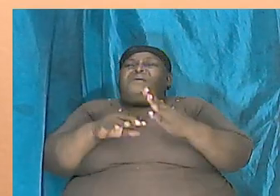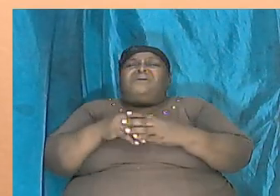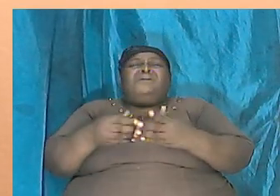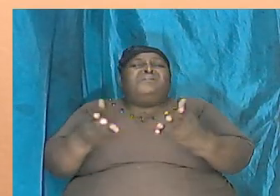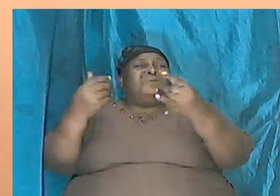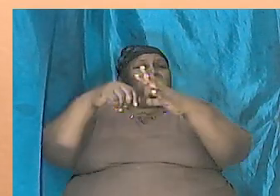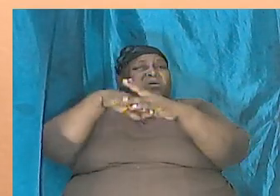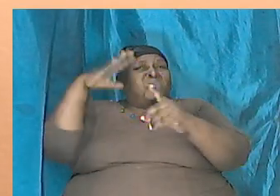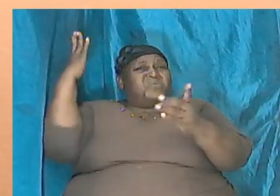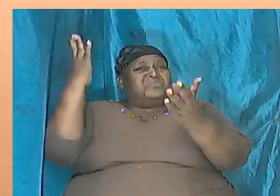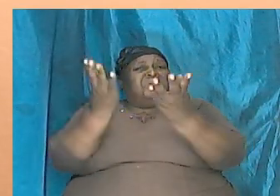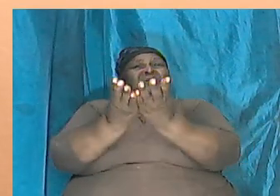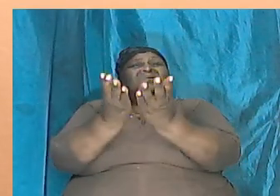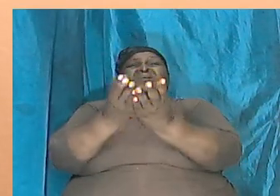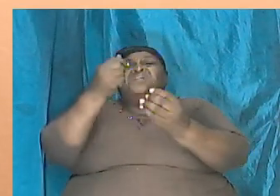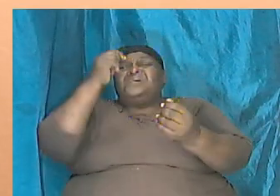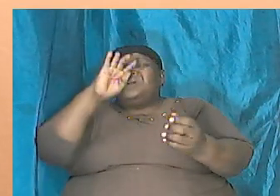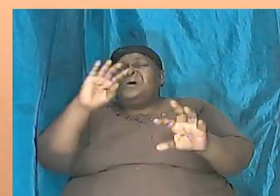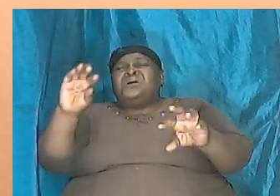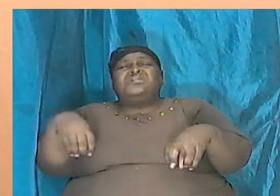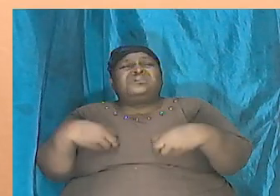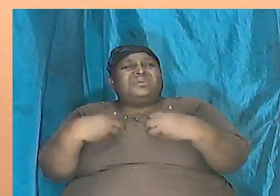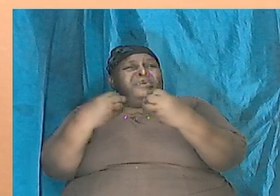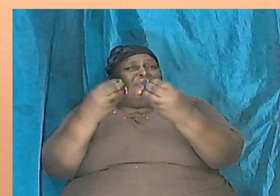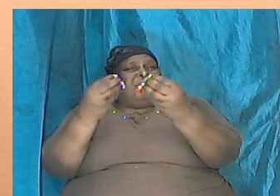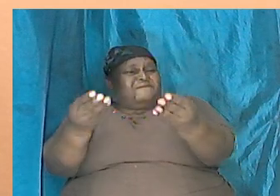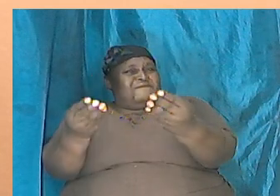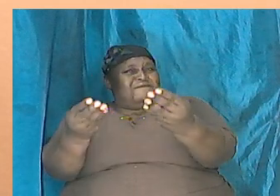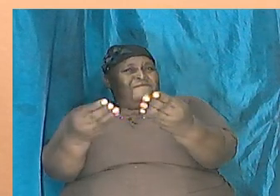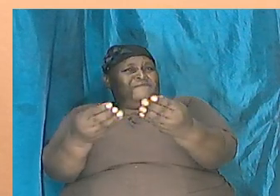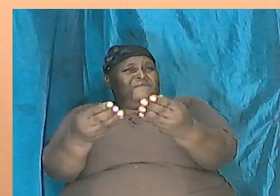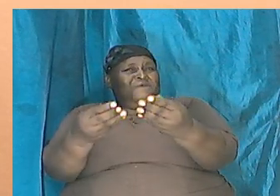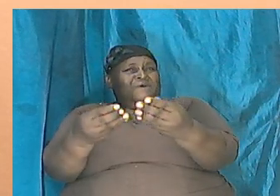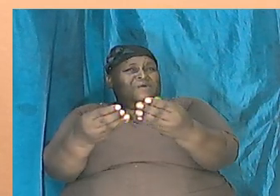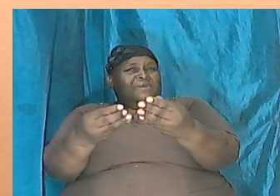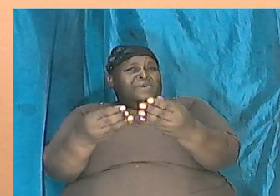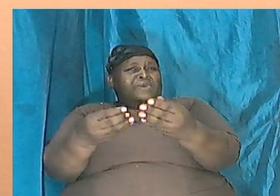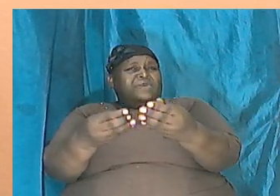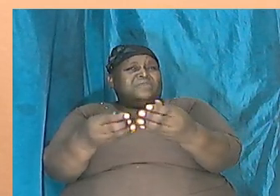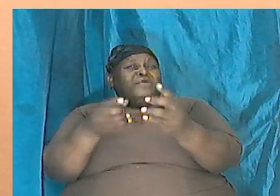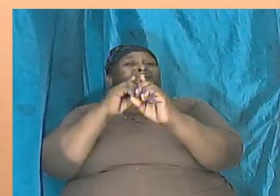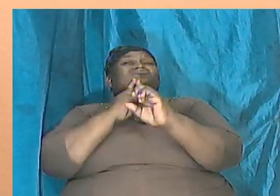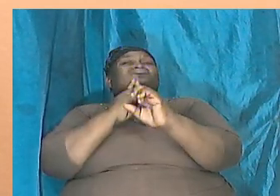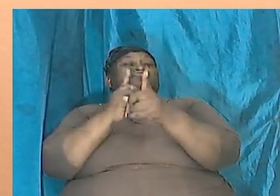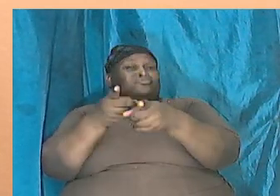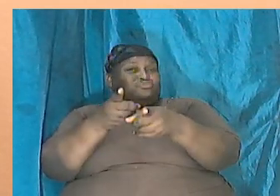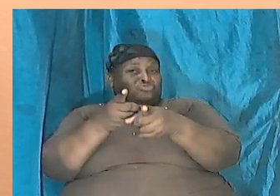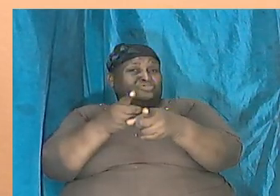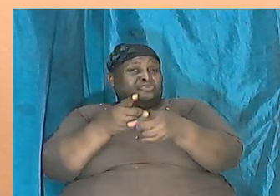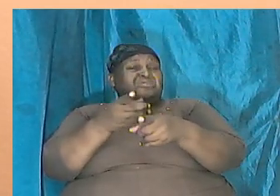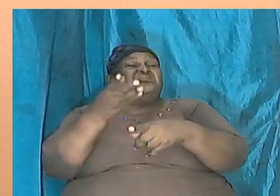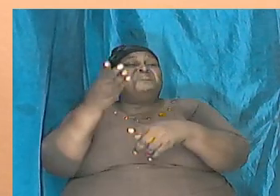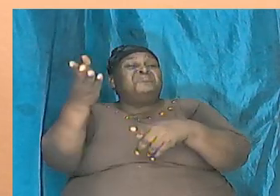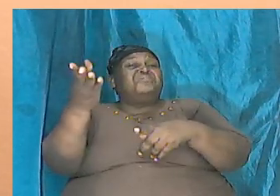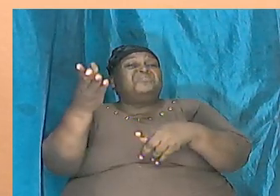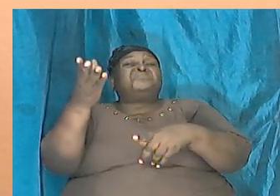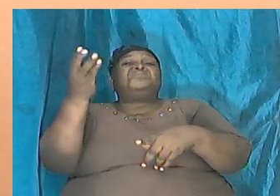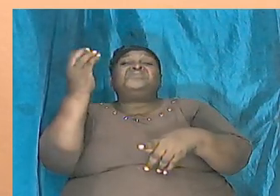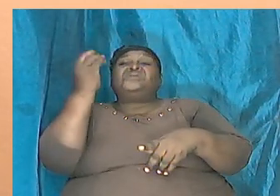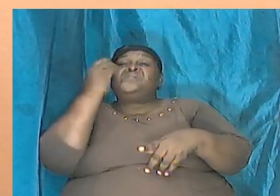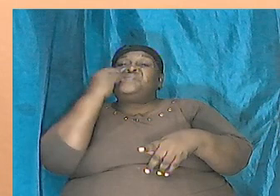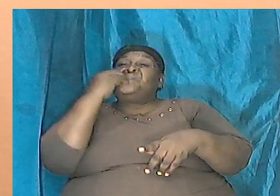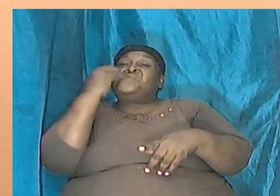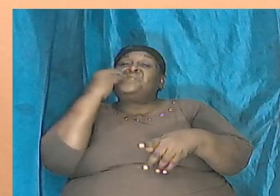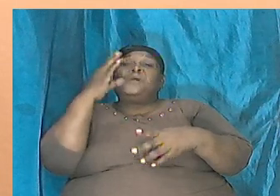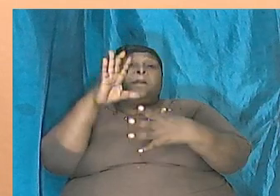gave the edict the instruction that they could eat flesh but